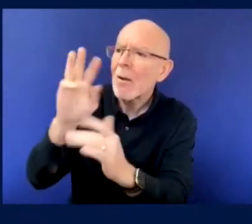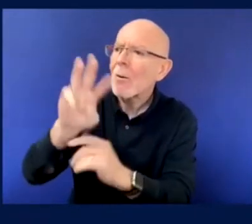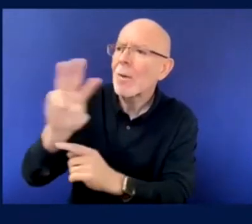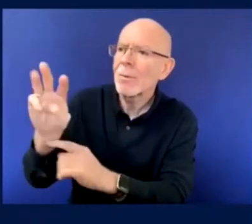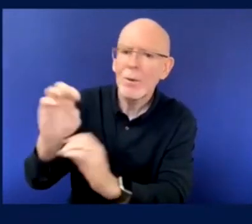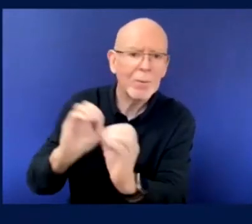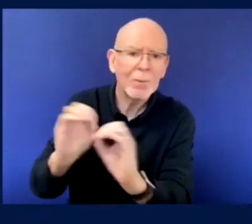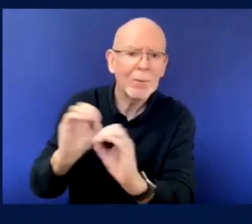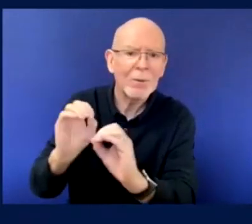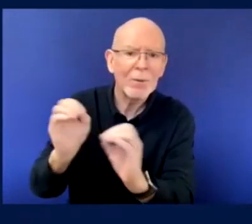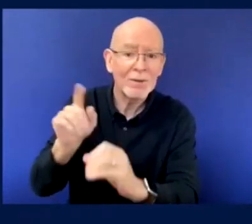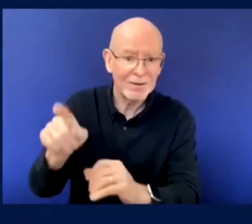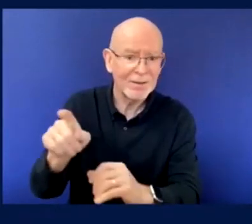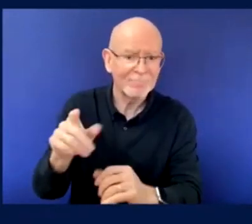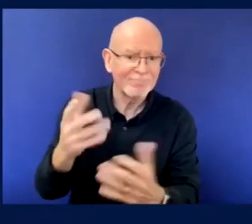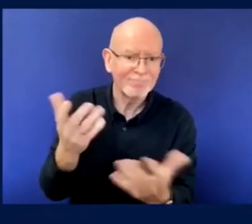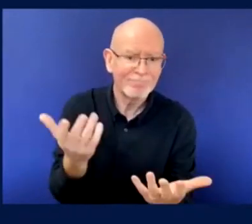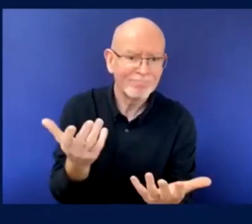Ted, yeah.